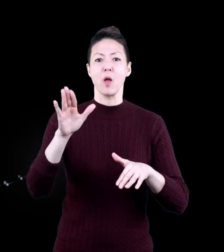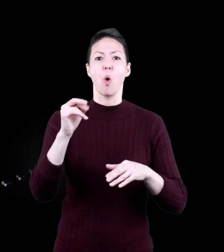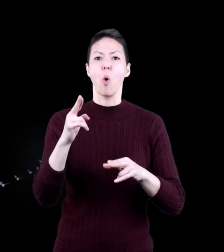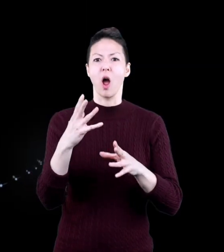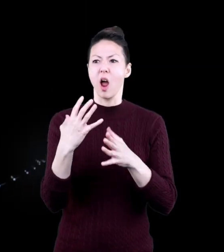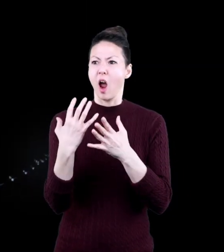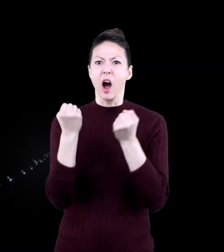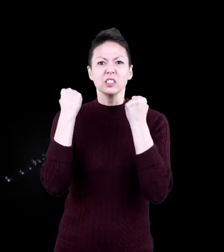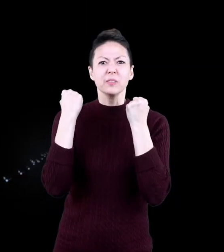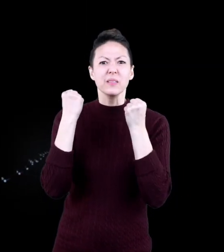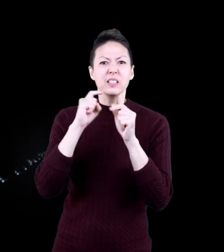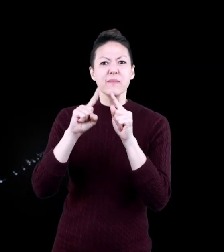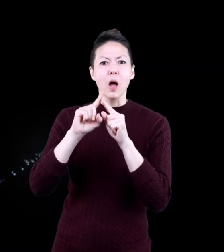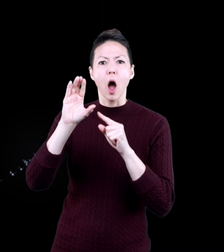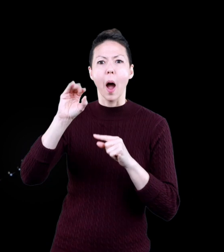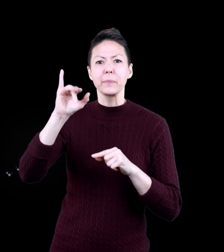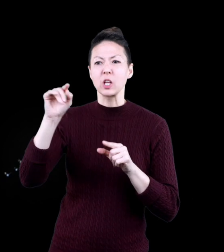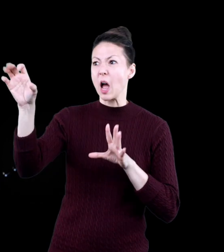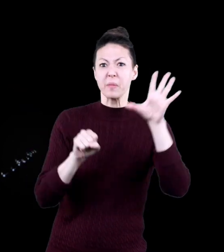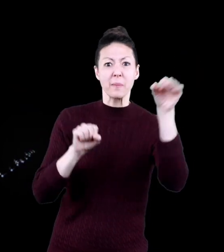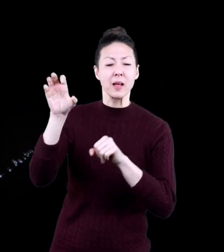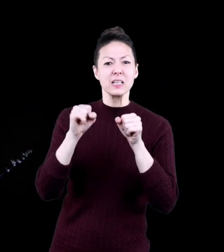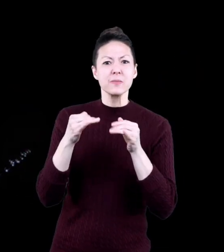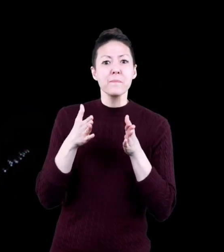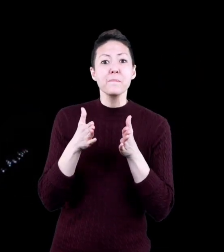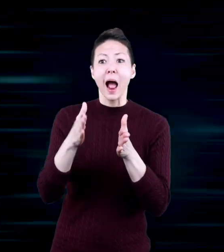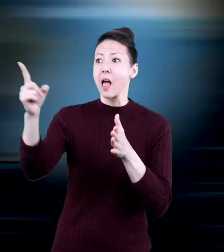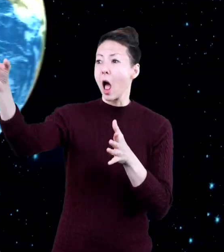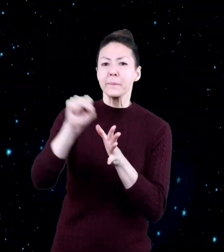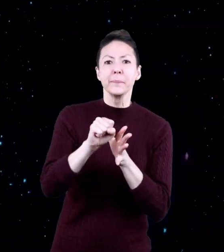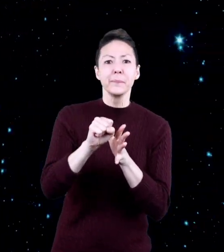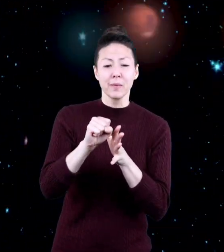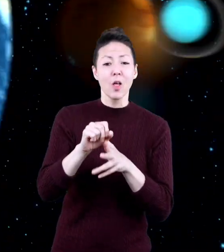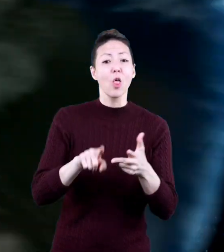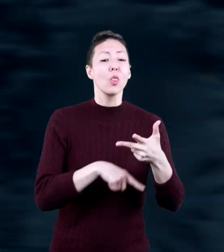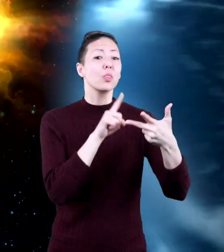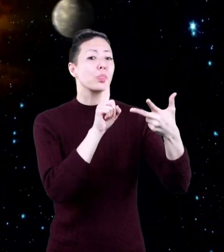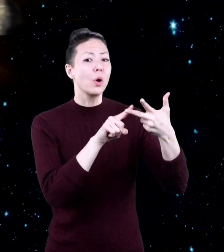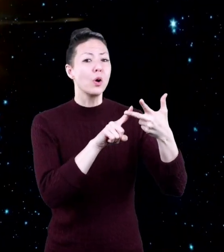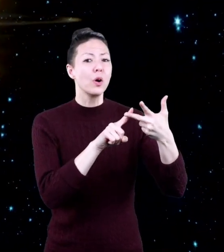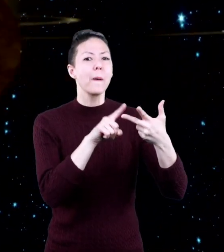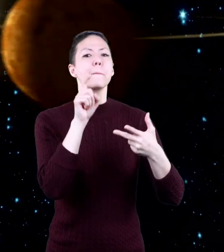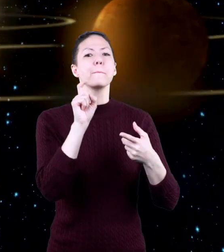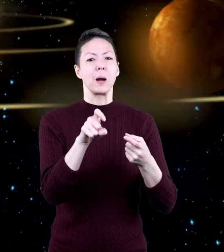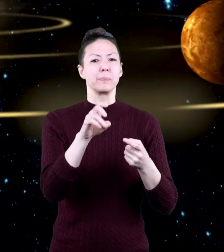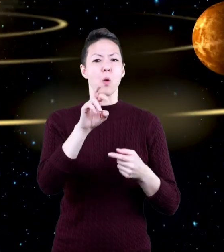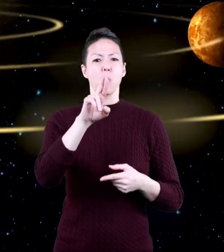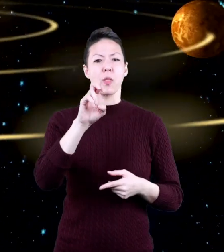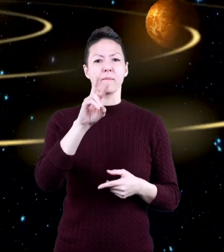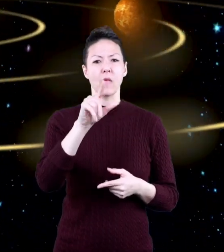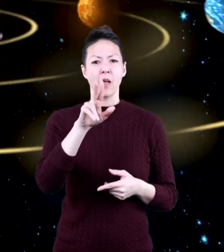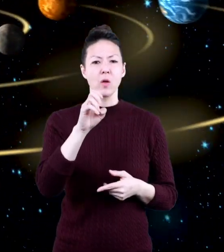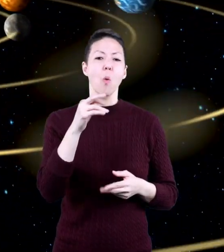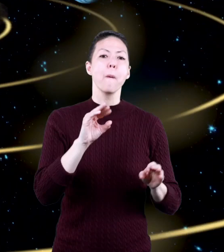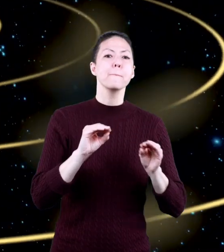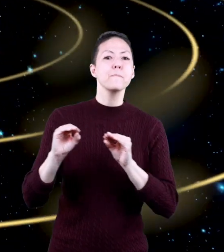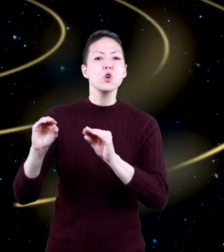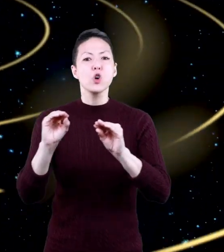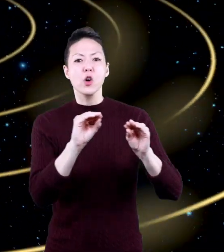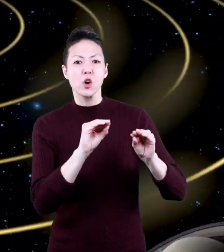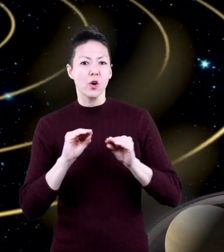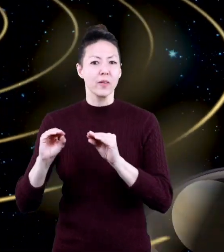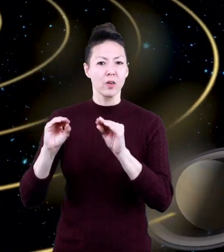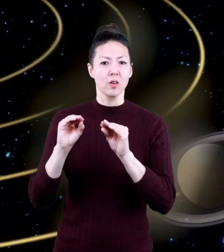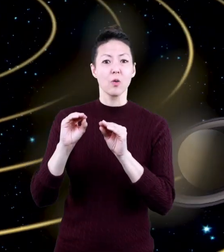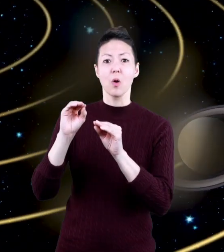or consume other objects in its path. And three, it must revolve or move